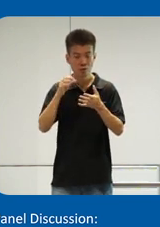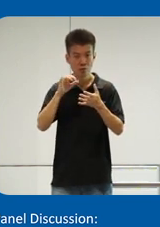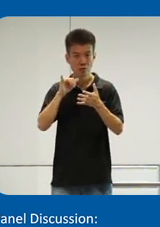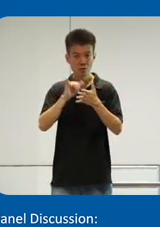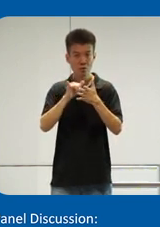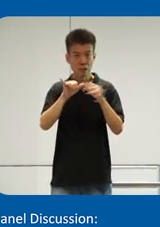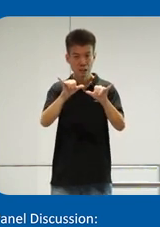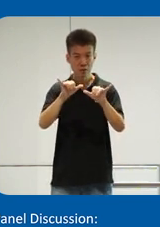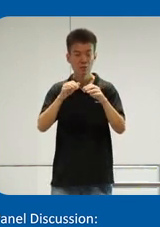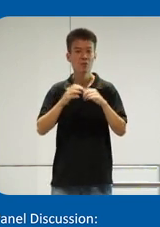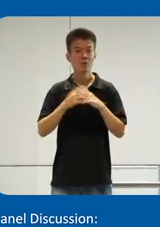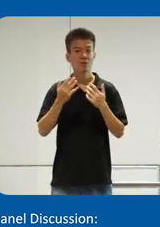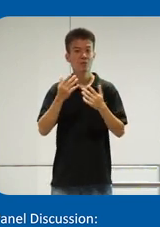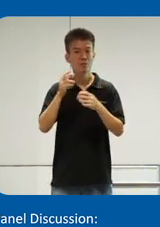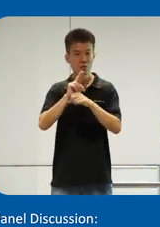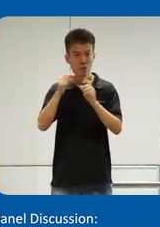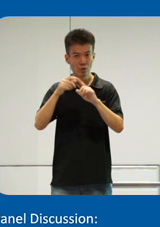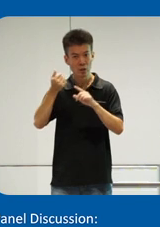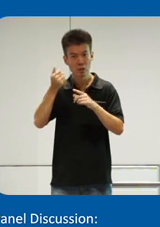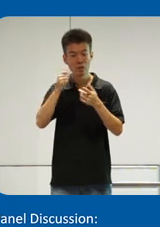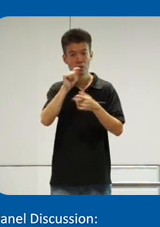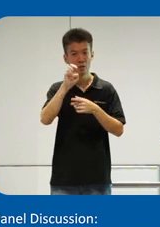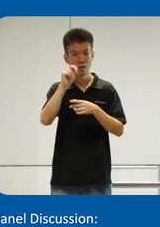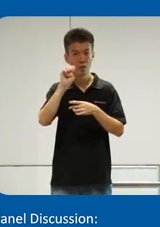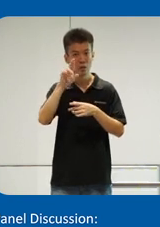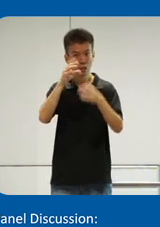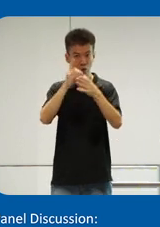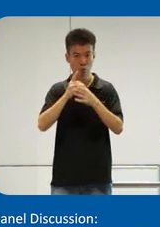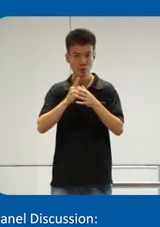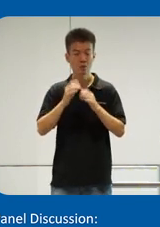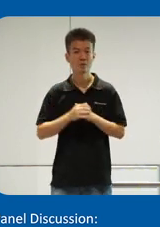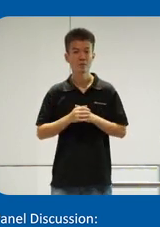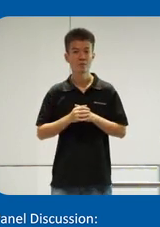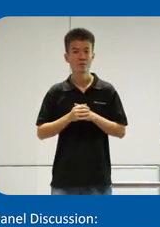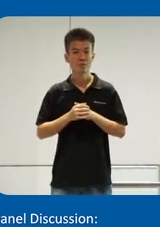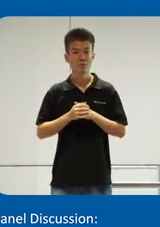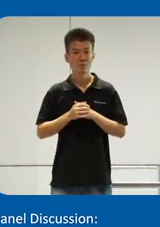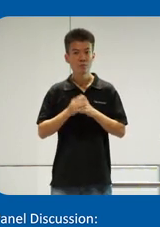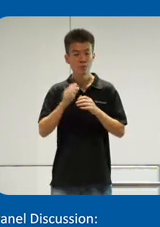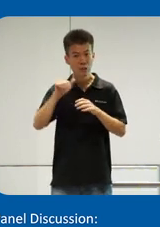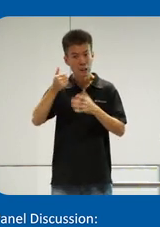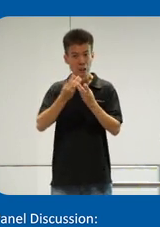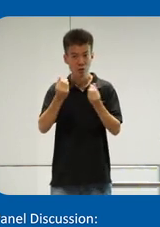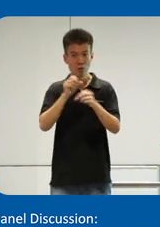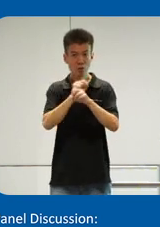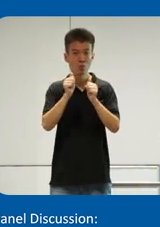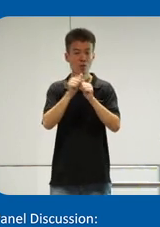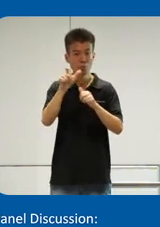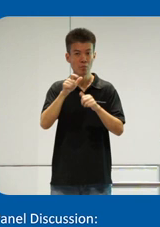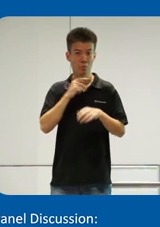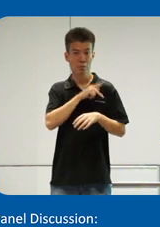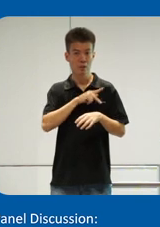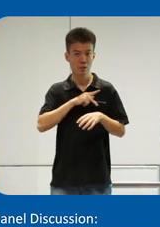these standards by writing them into any tender documents we do. And then the other solution, which is maybe more of a personal